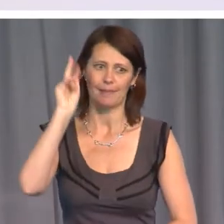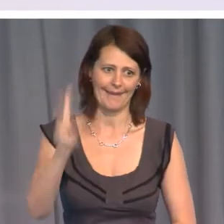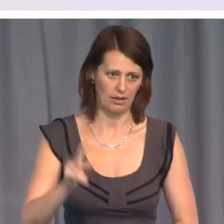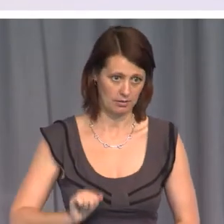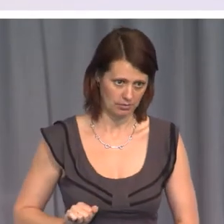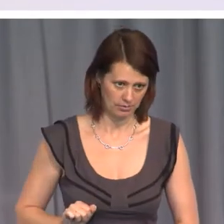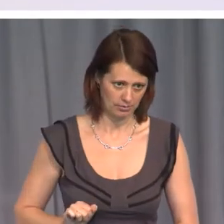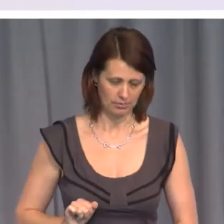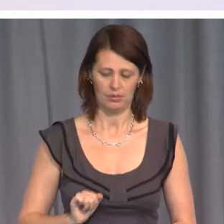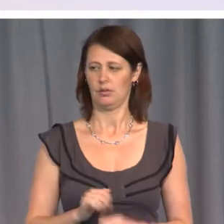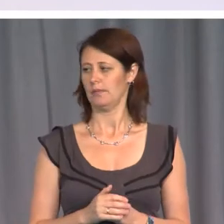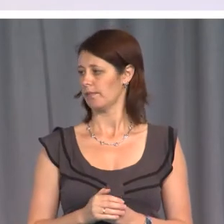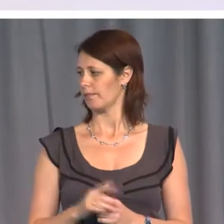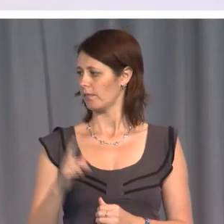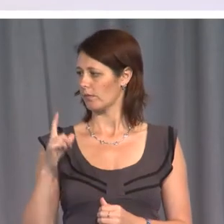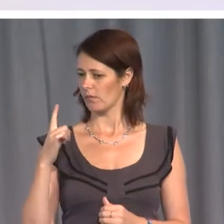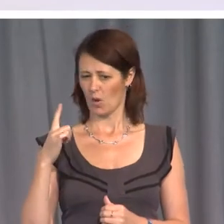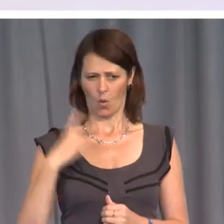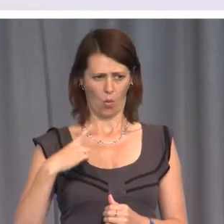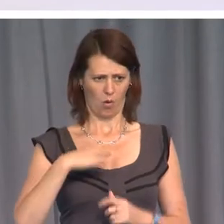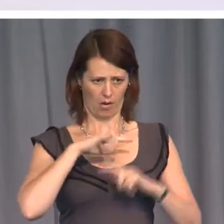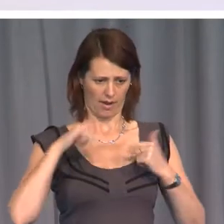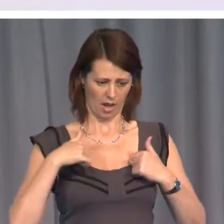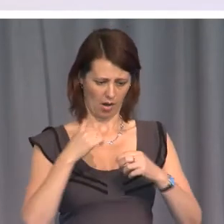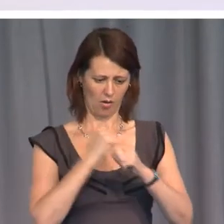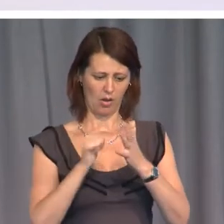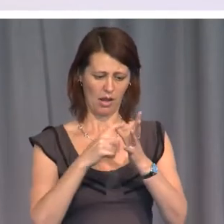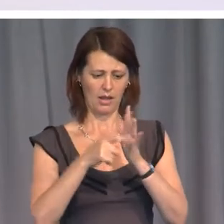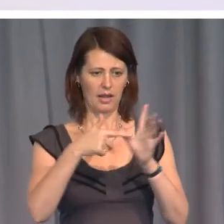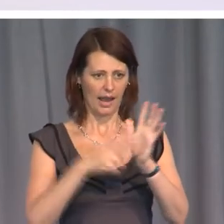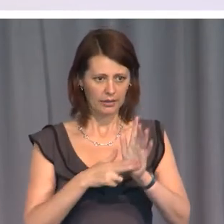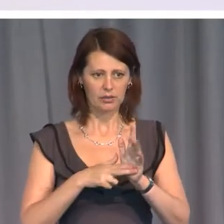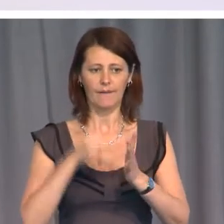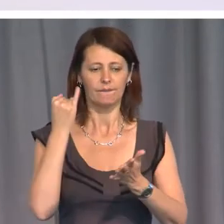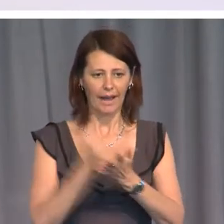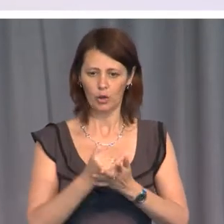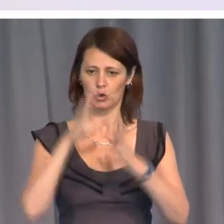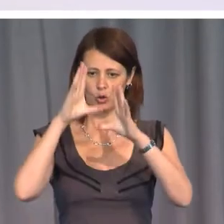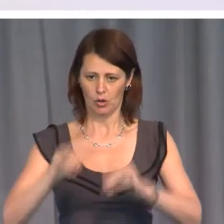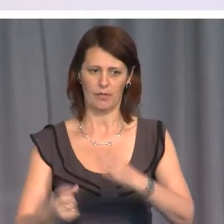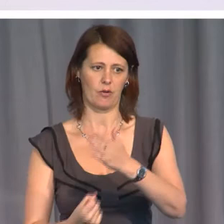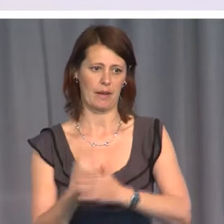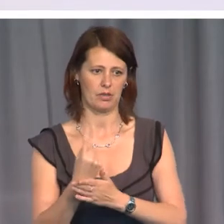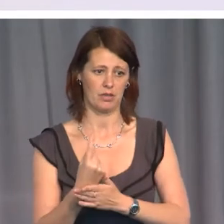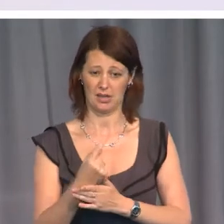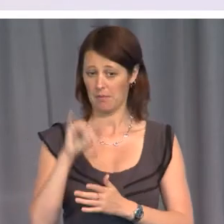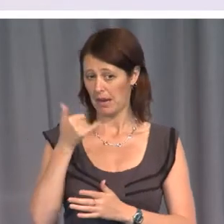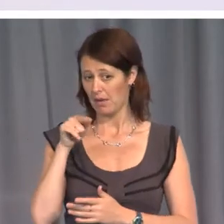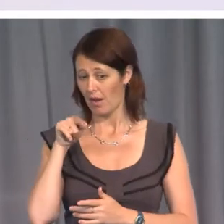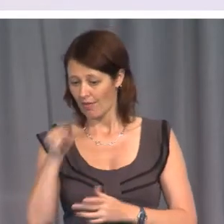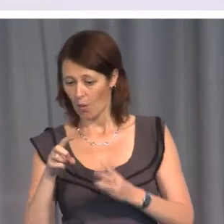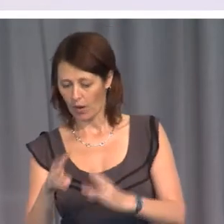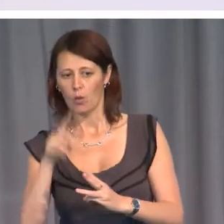why our so-called guardians failed to stop it. In that way, perhaps we can restore